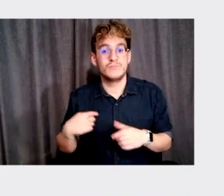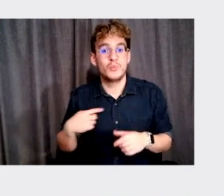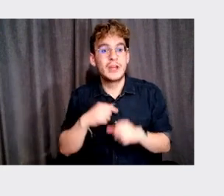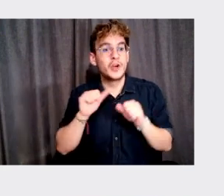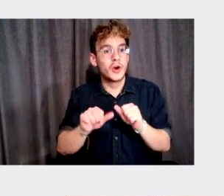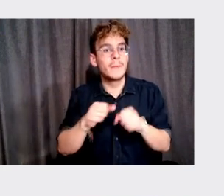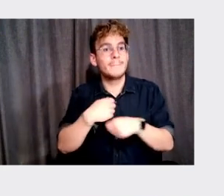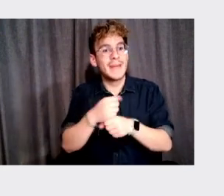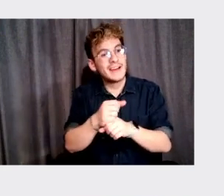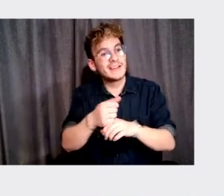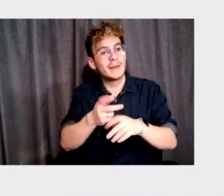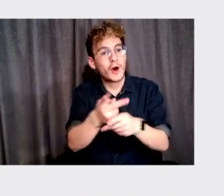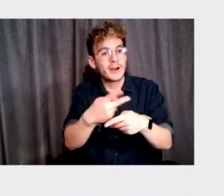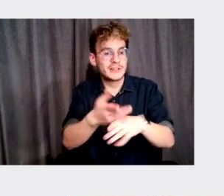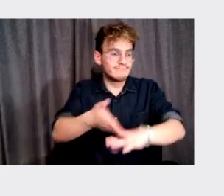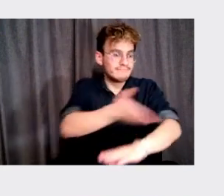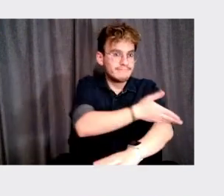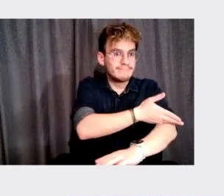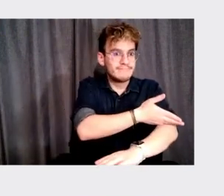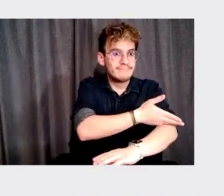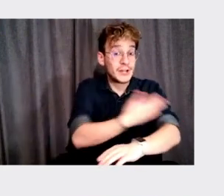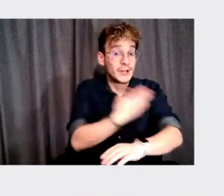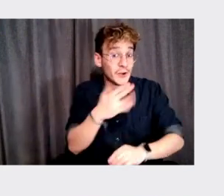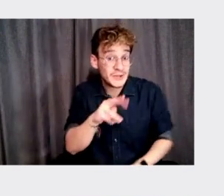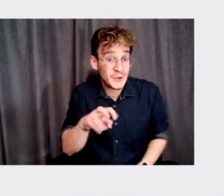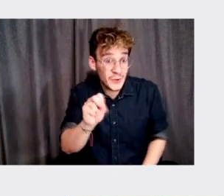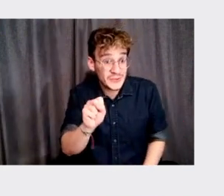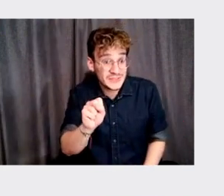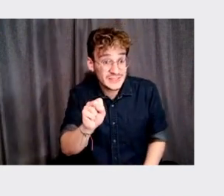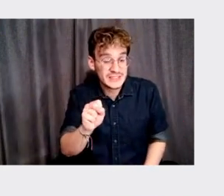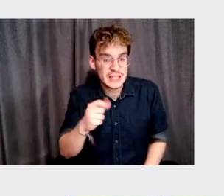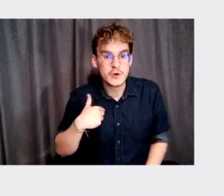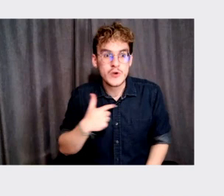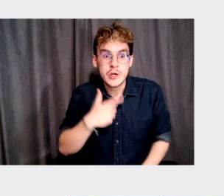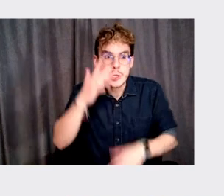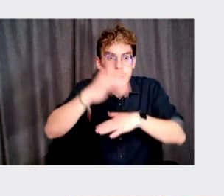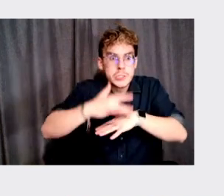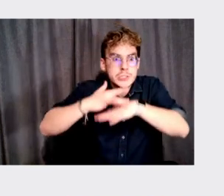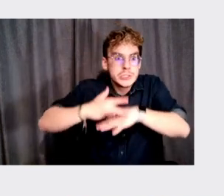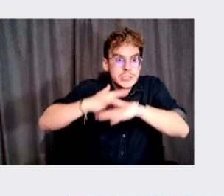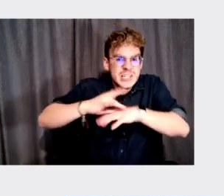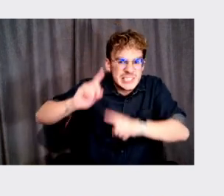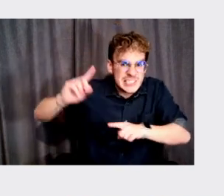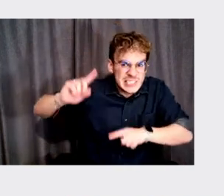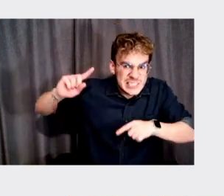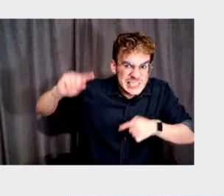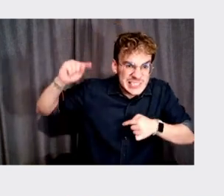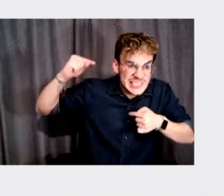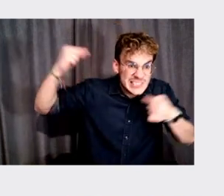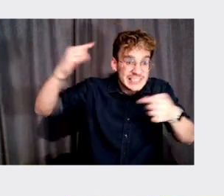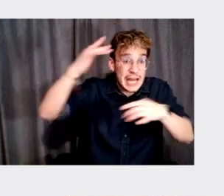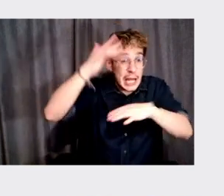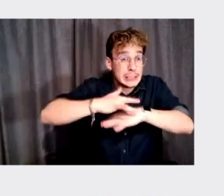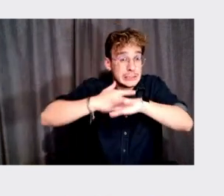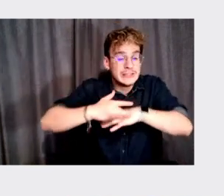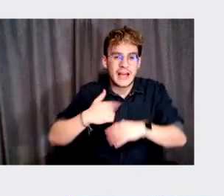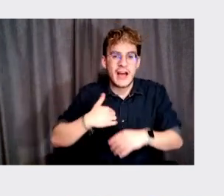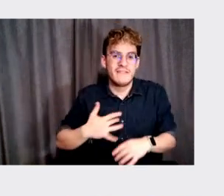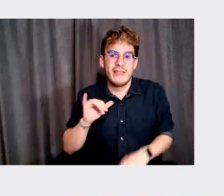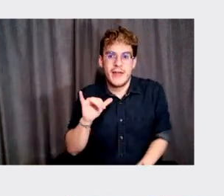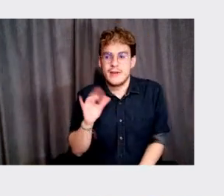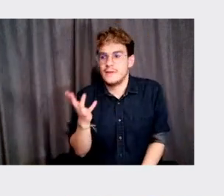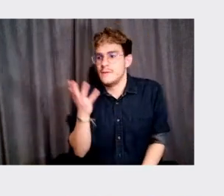evolve the product and tackle things. so forth, the good news is that we were so obsessed about it. I was so obsessed about it. felt like, uh,